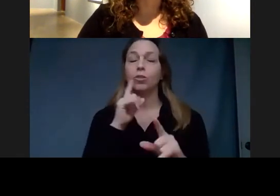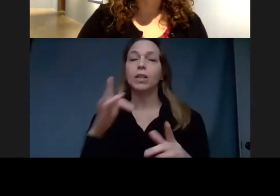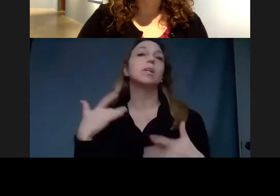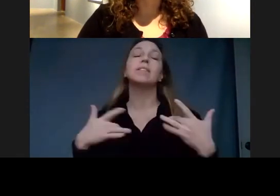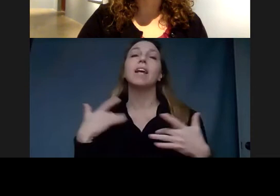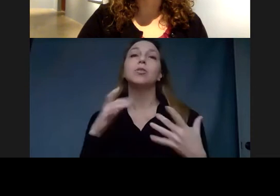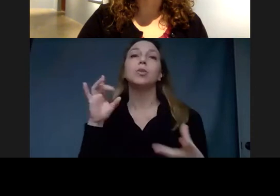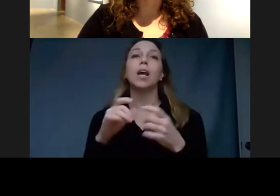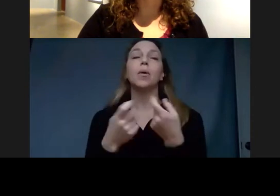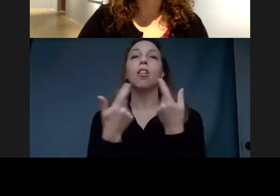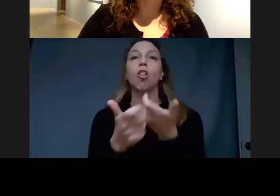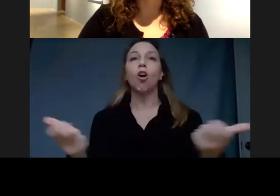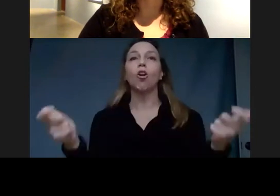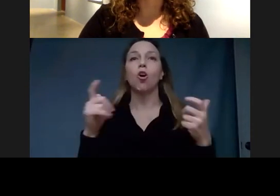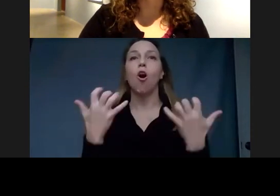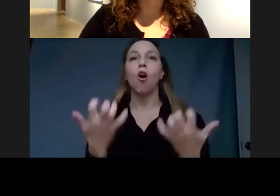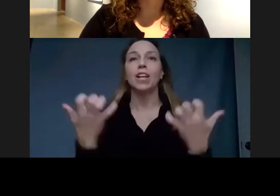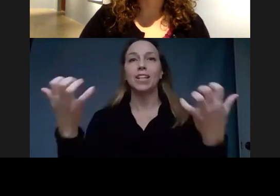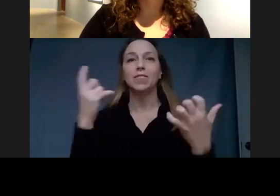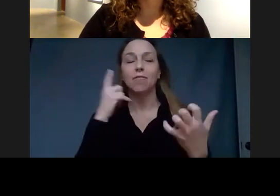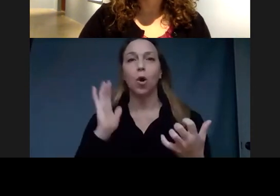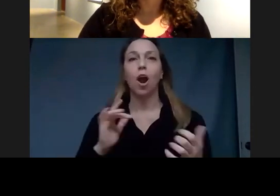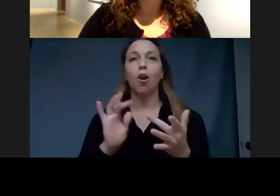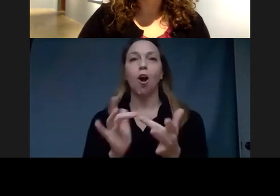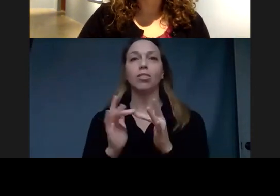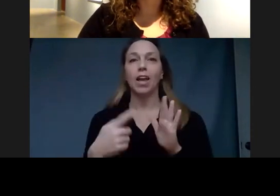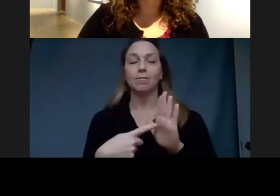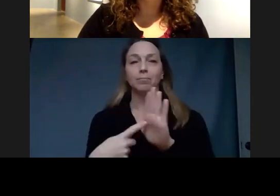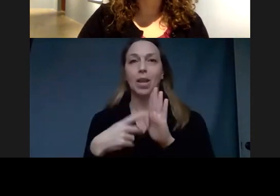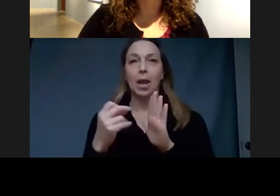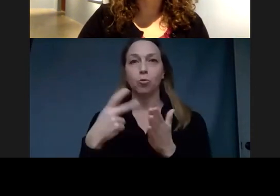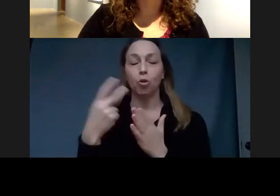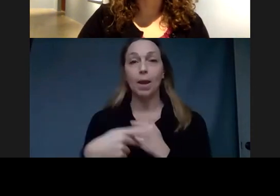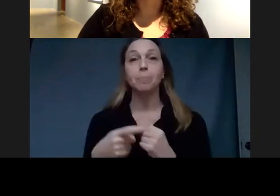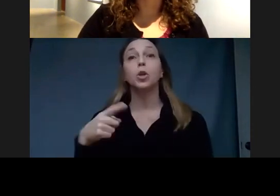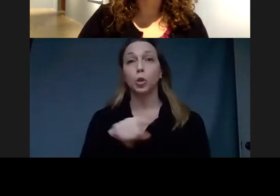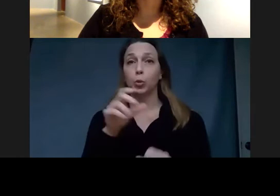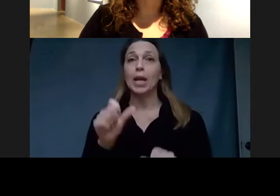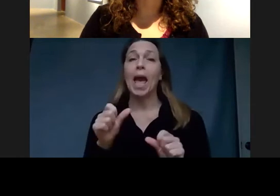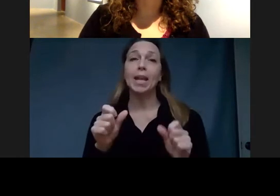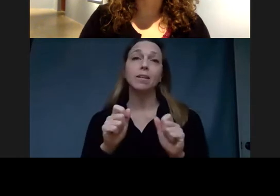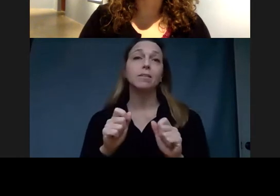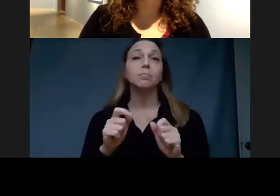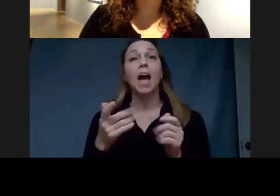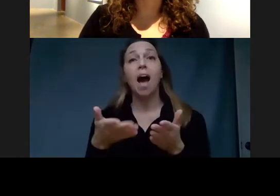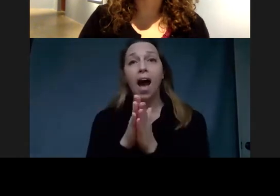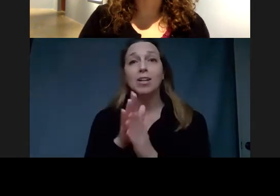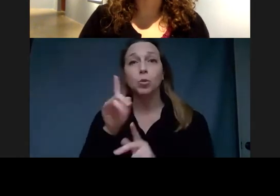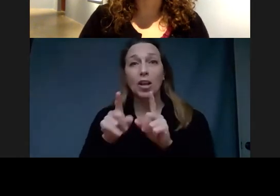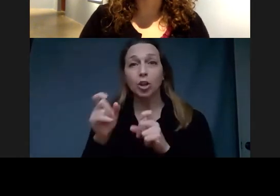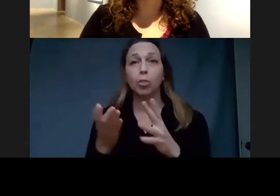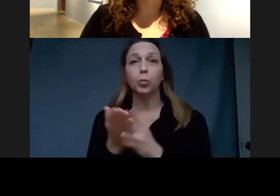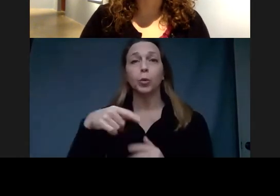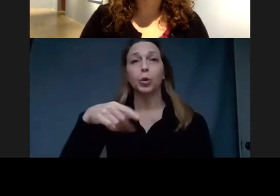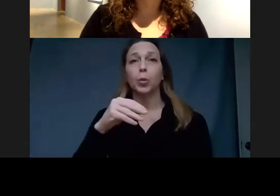audience through our online exhibition and programming. Attendees will be able to post questions to the Q&A box throughout